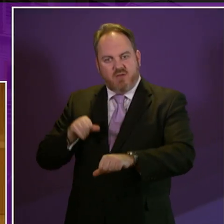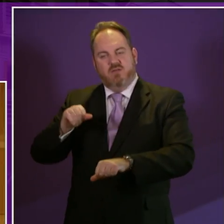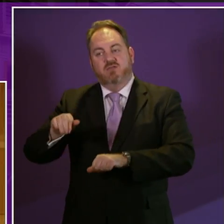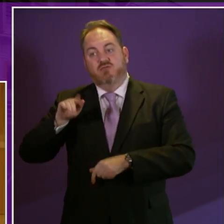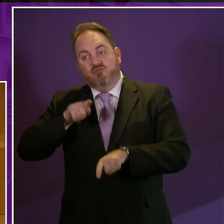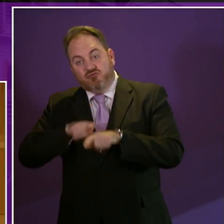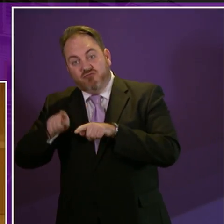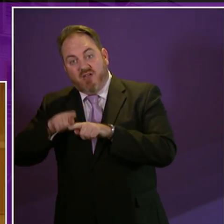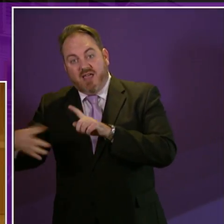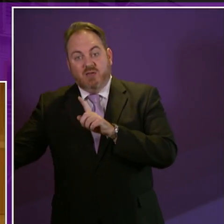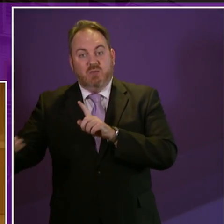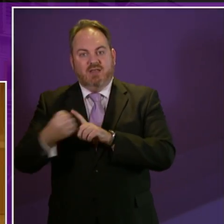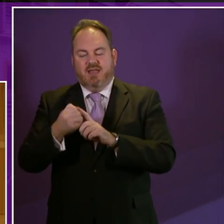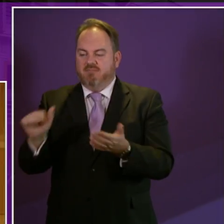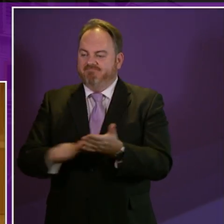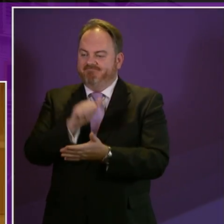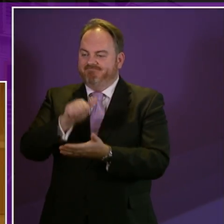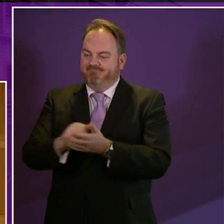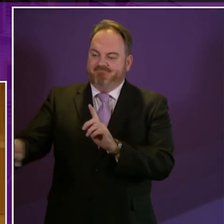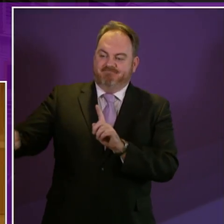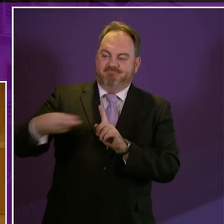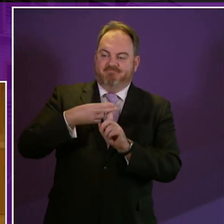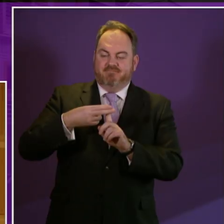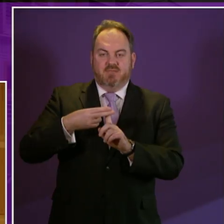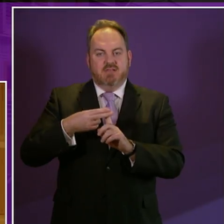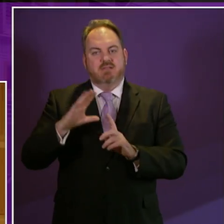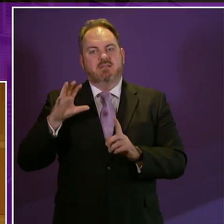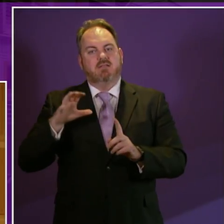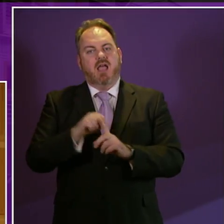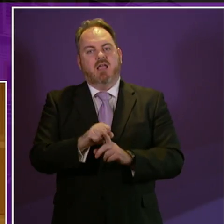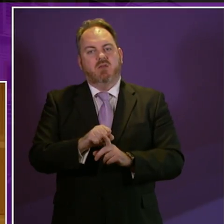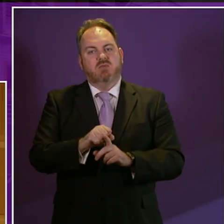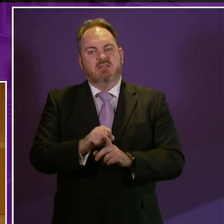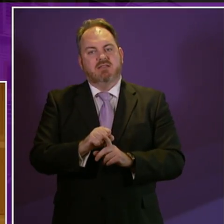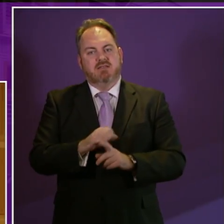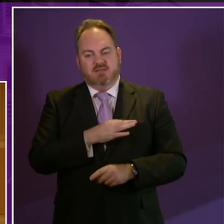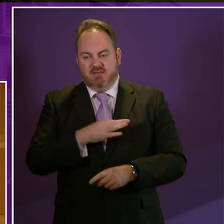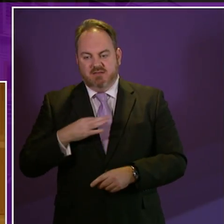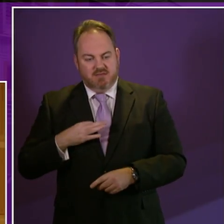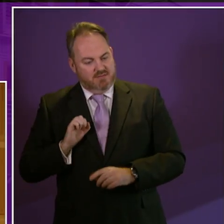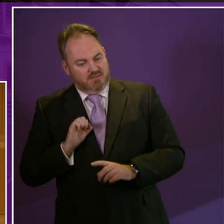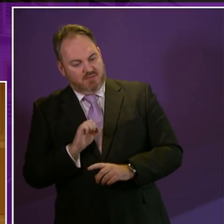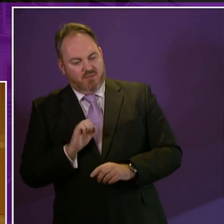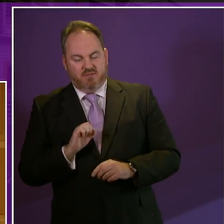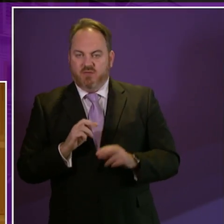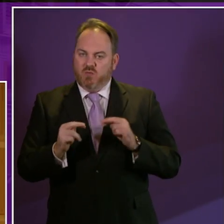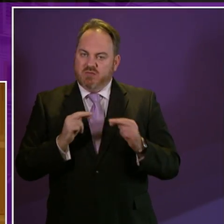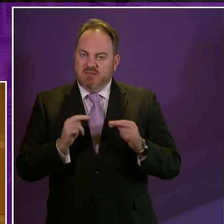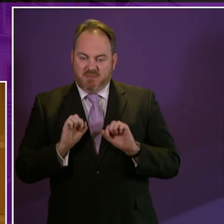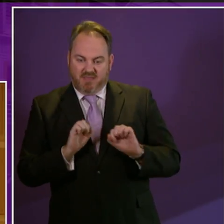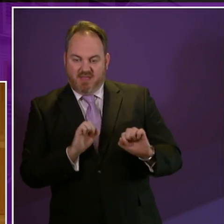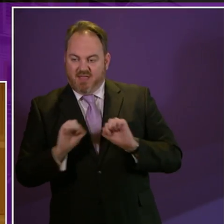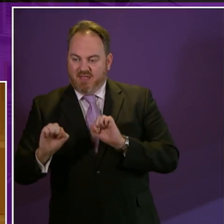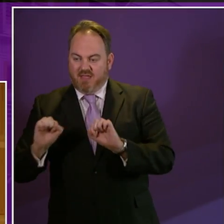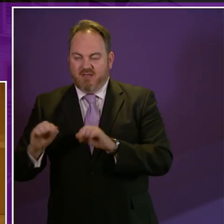struggling until they get a definitive answer as to what they can expect from the state Enable Scotland published evidence last